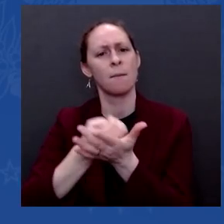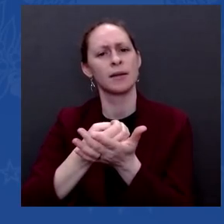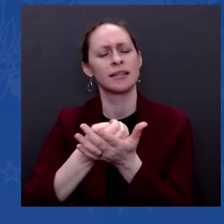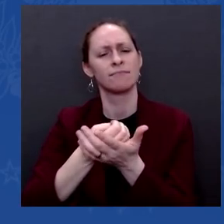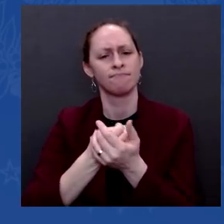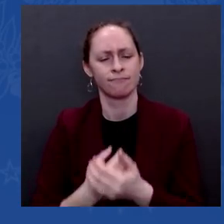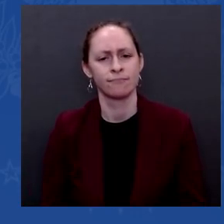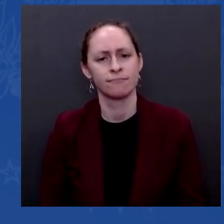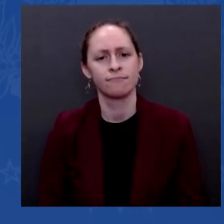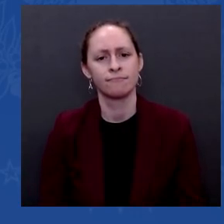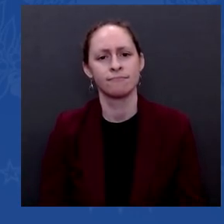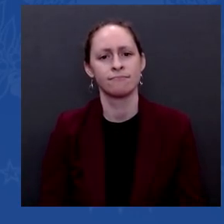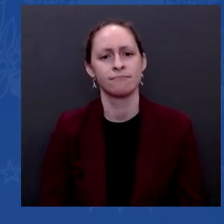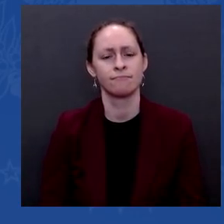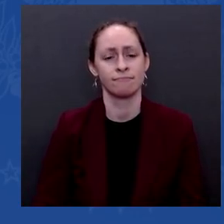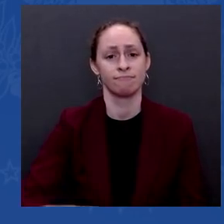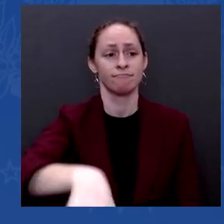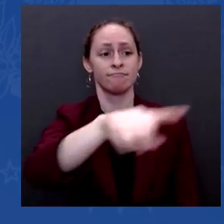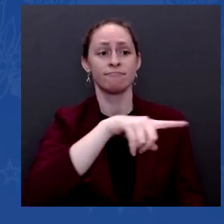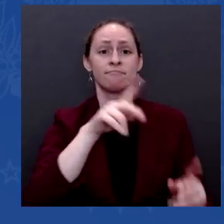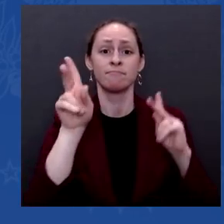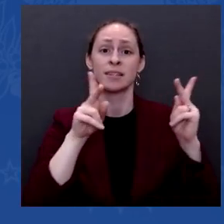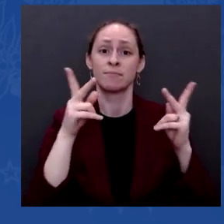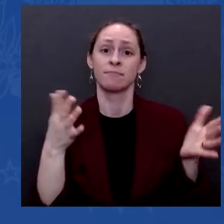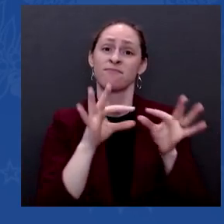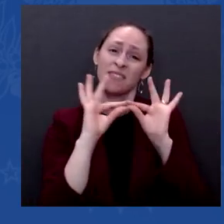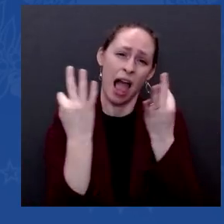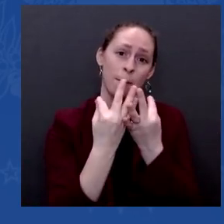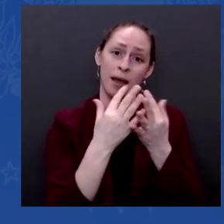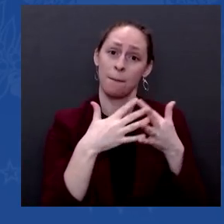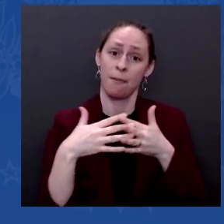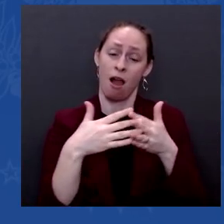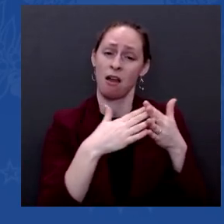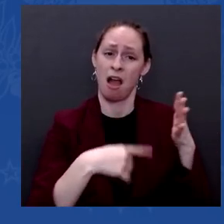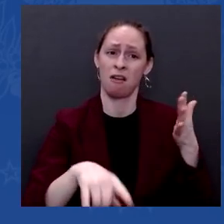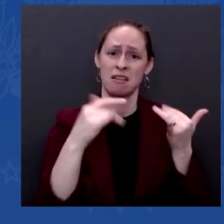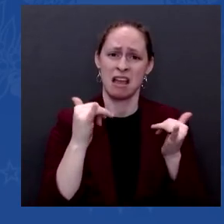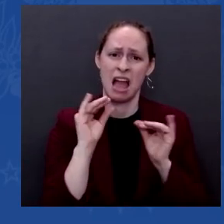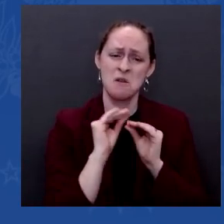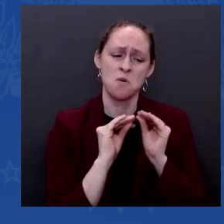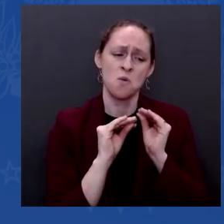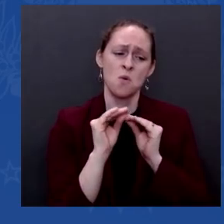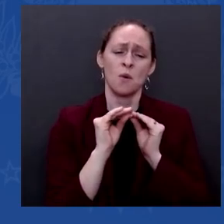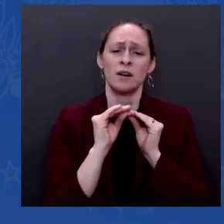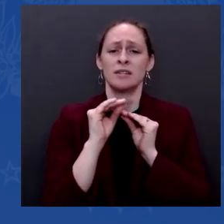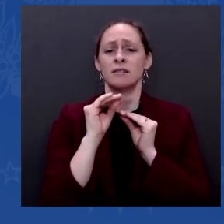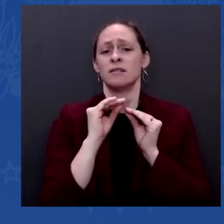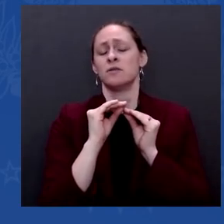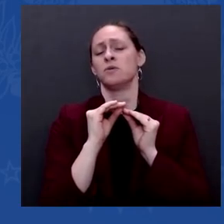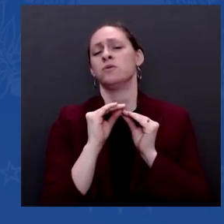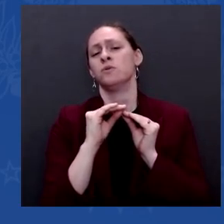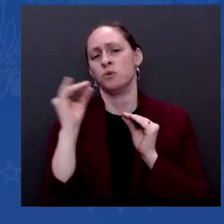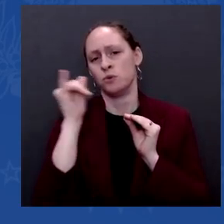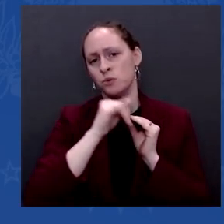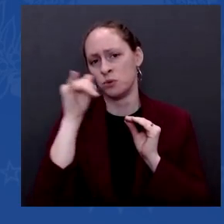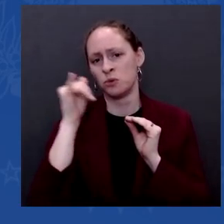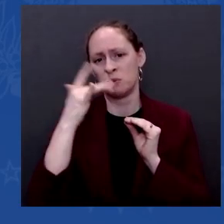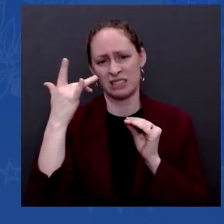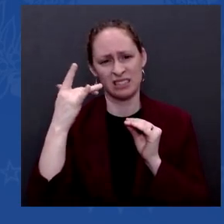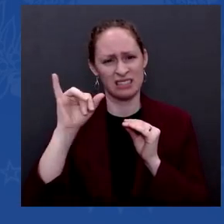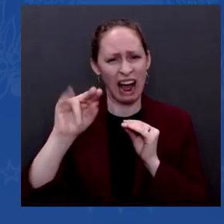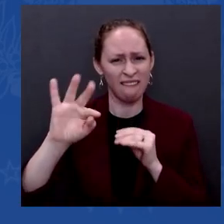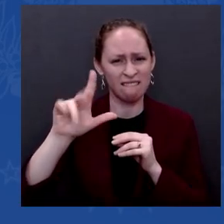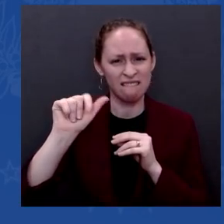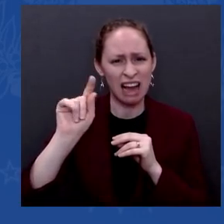Oil prices have been at about a seven-year high recently. How long should Americans expect to face